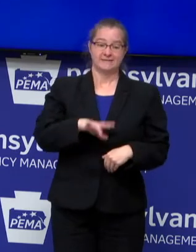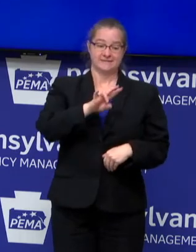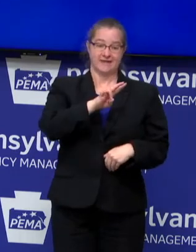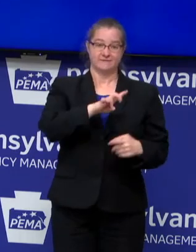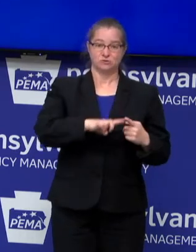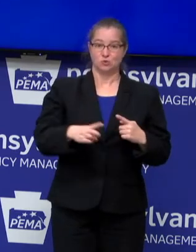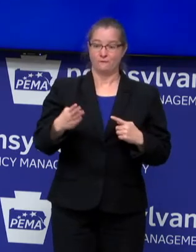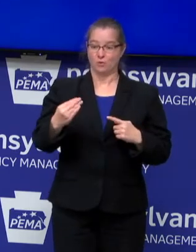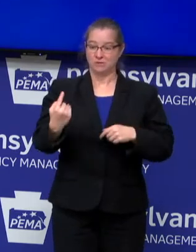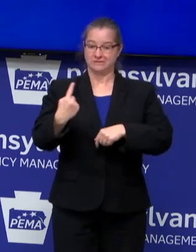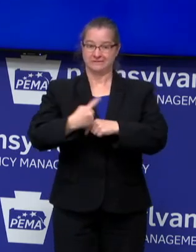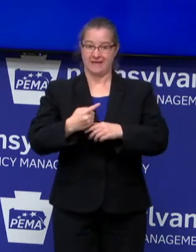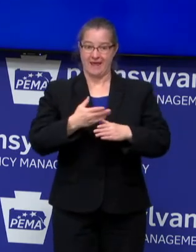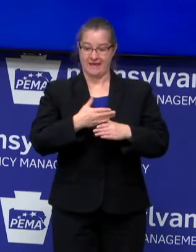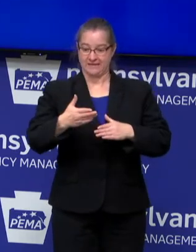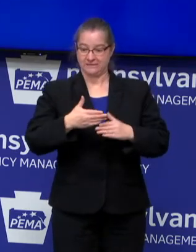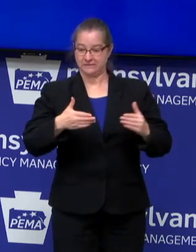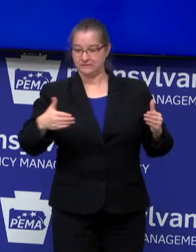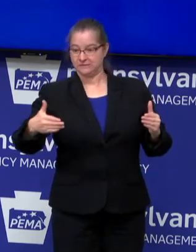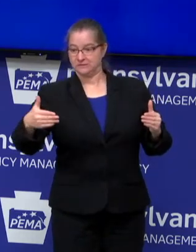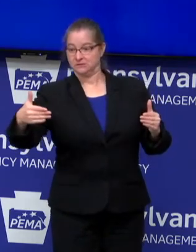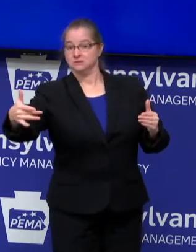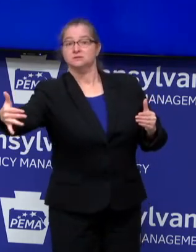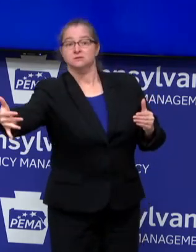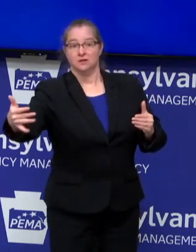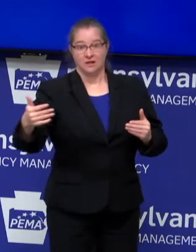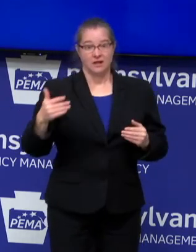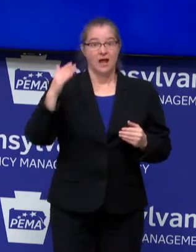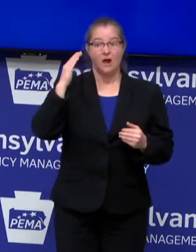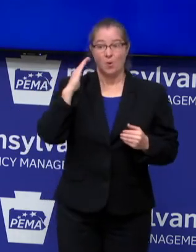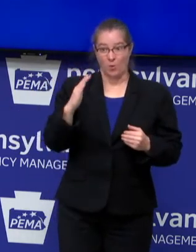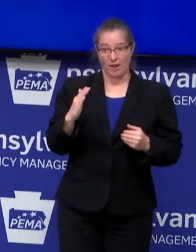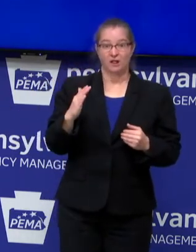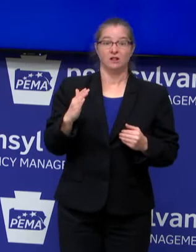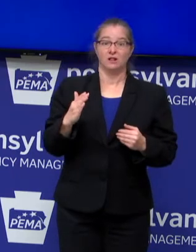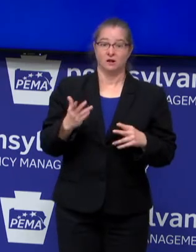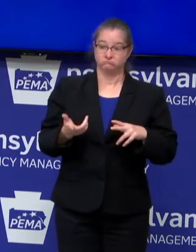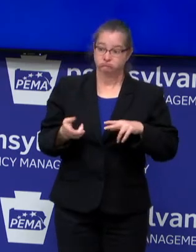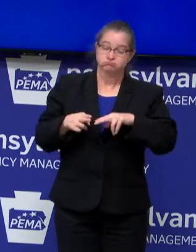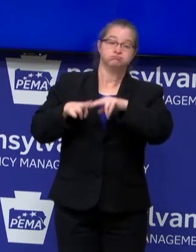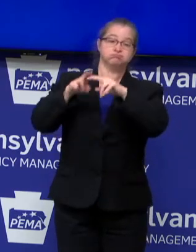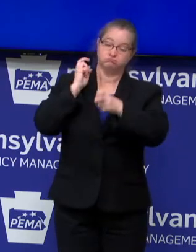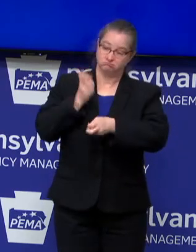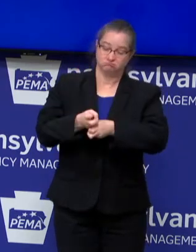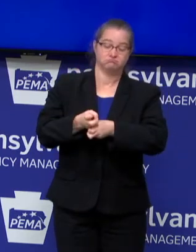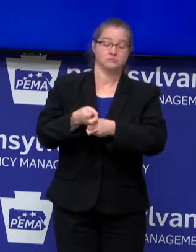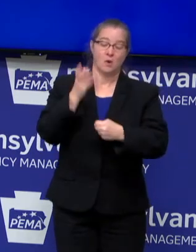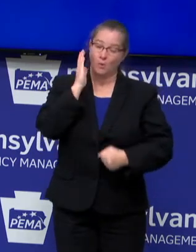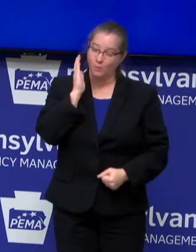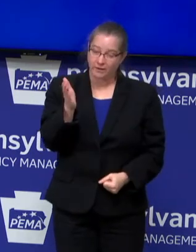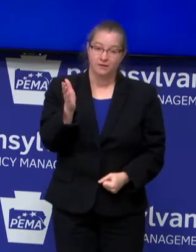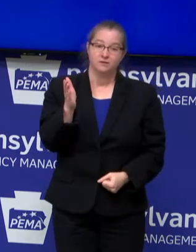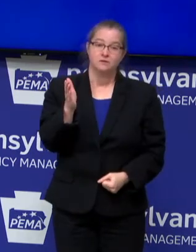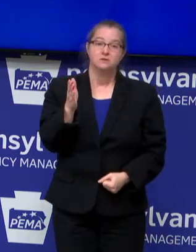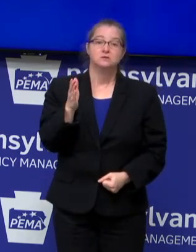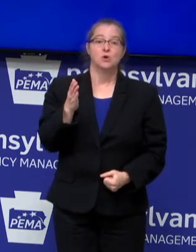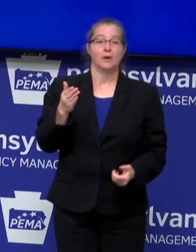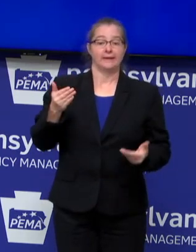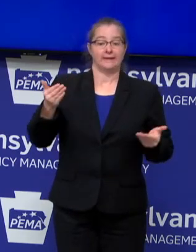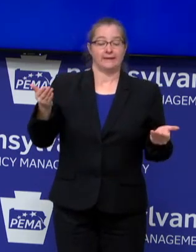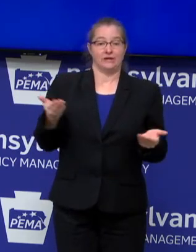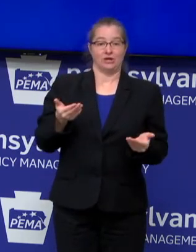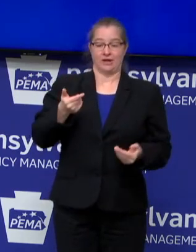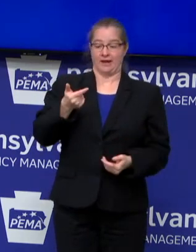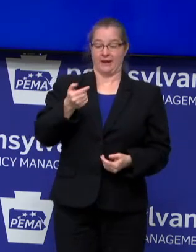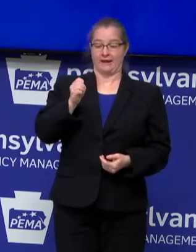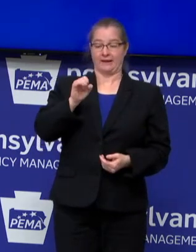days ahead and maybe even the weeks thereafter are going to be difficult for us. And what we've done at Geisinger,